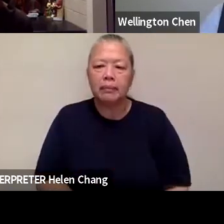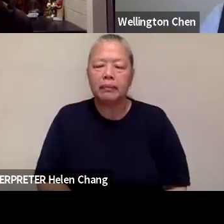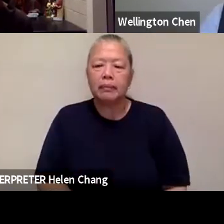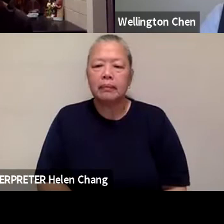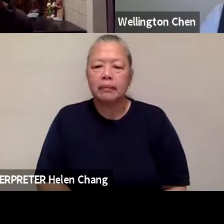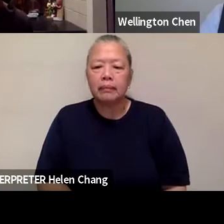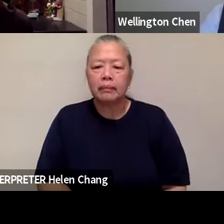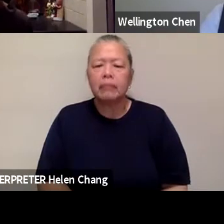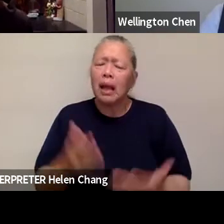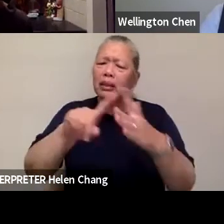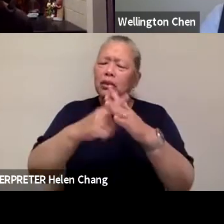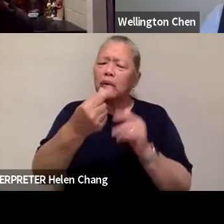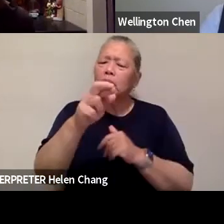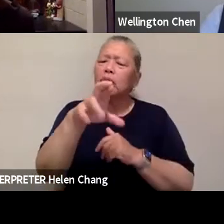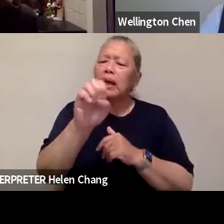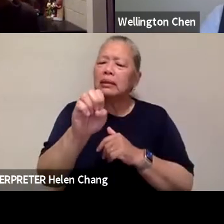Let's start with Grace.